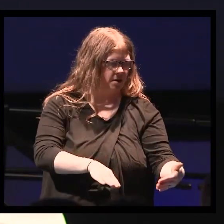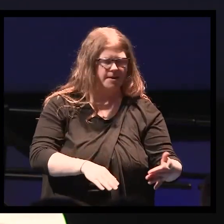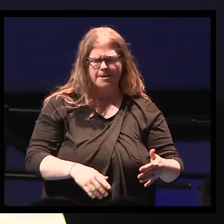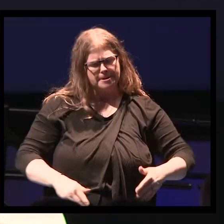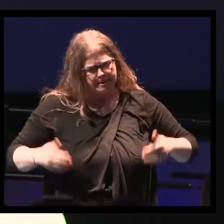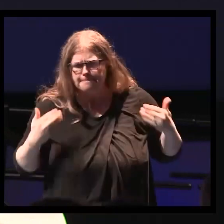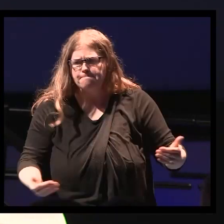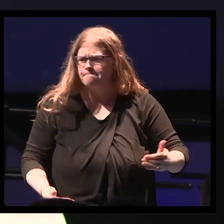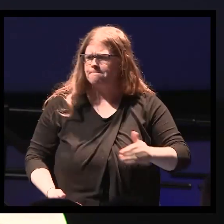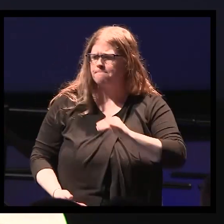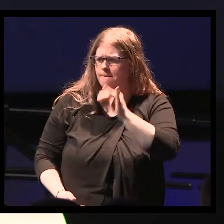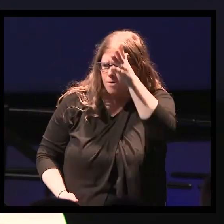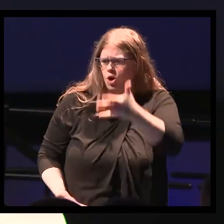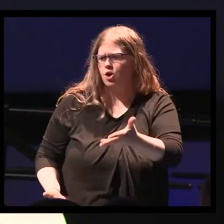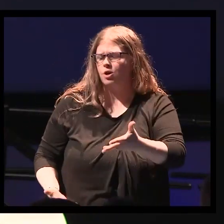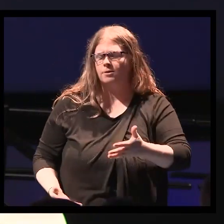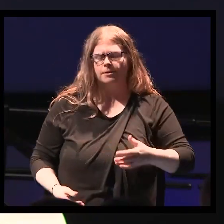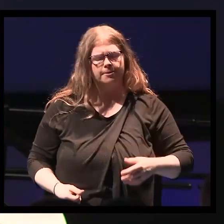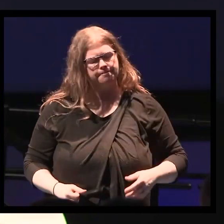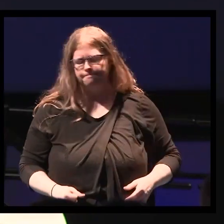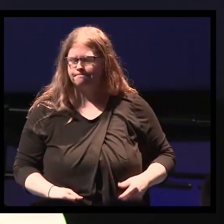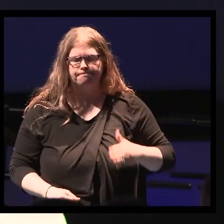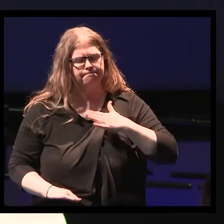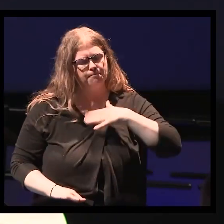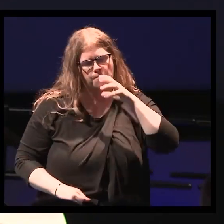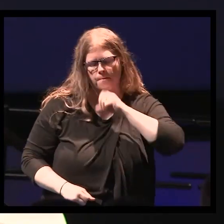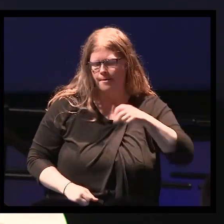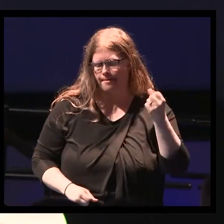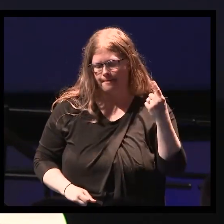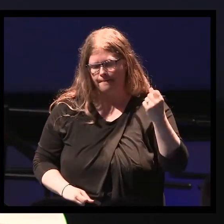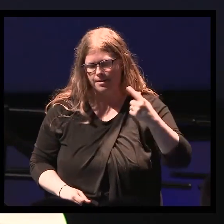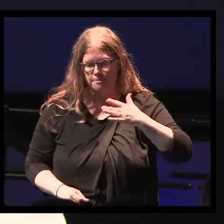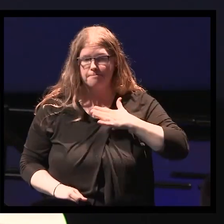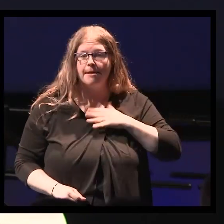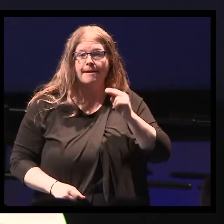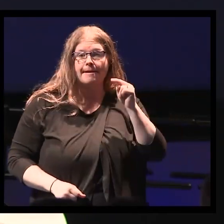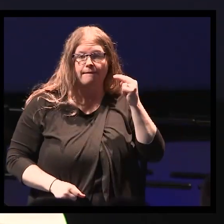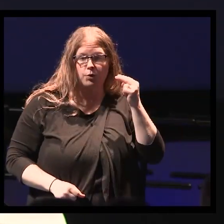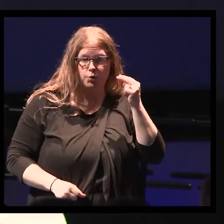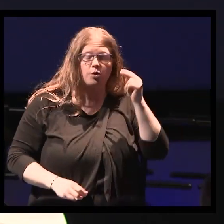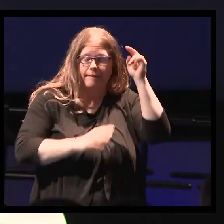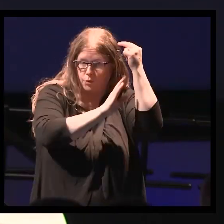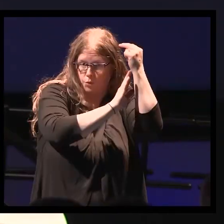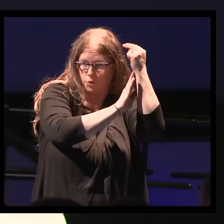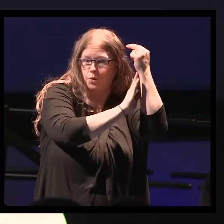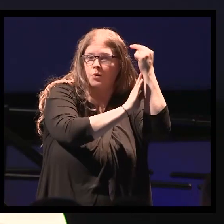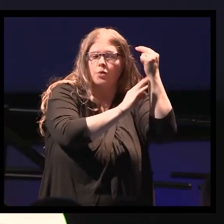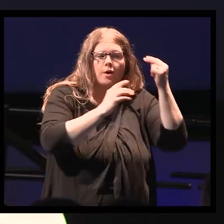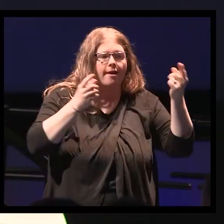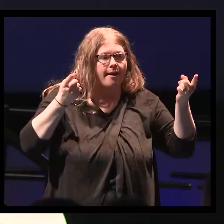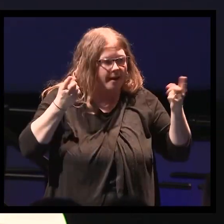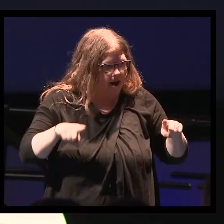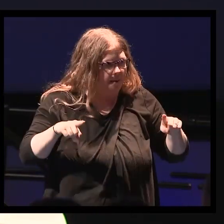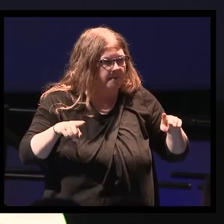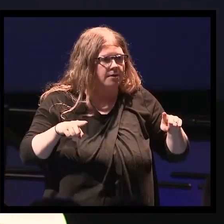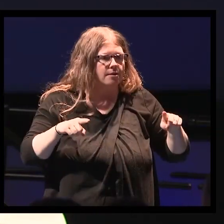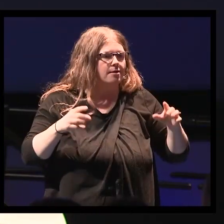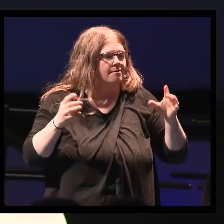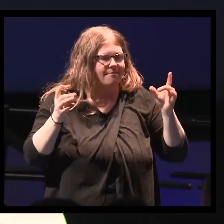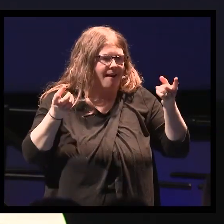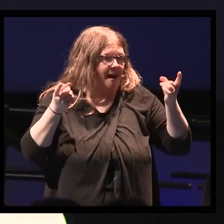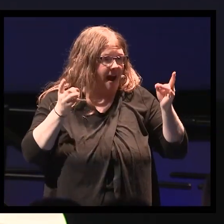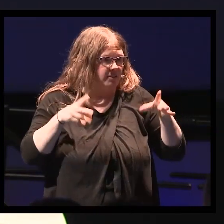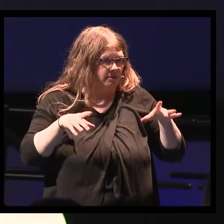Amber, what about your father? She told me when she was 11, her nephew had accidentally discharged a weapon and